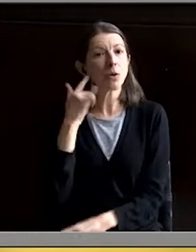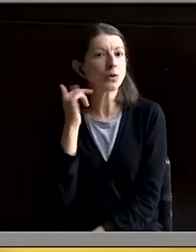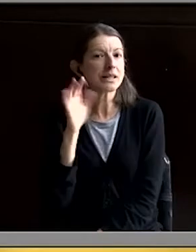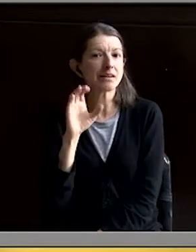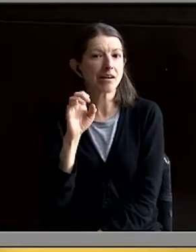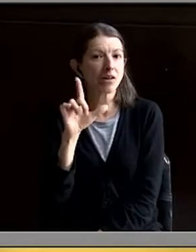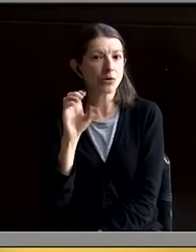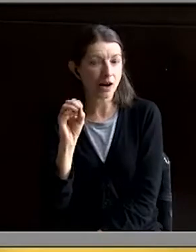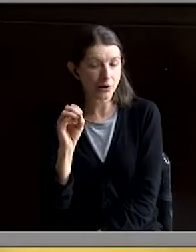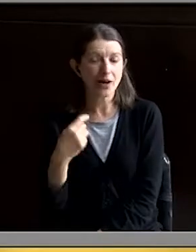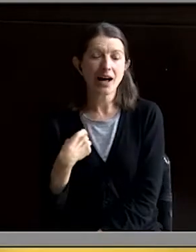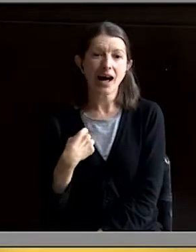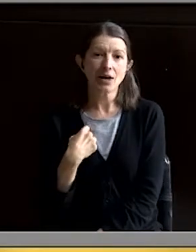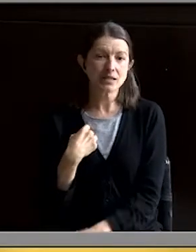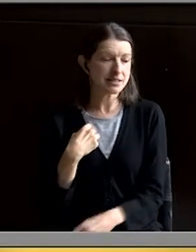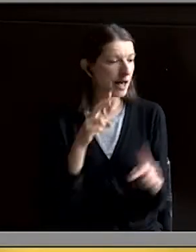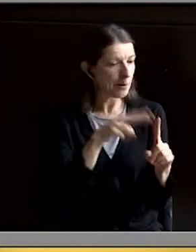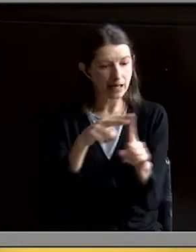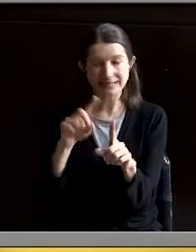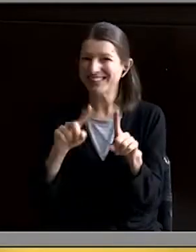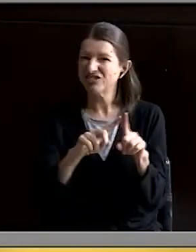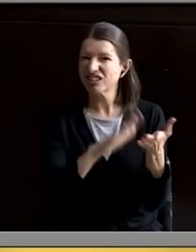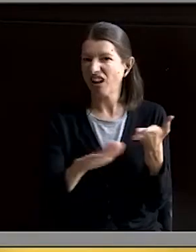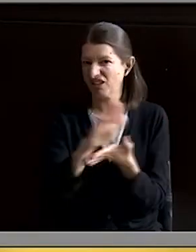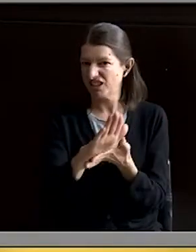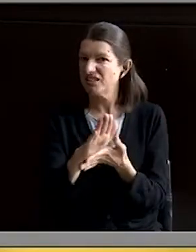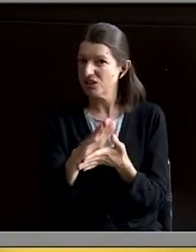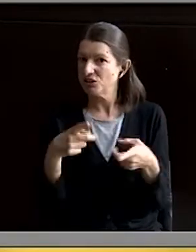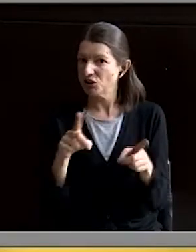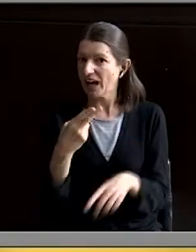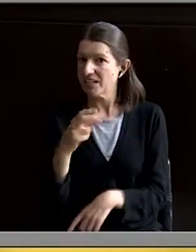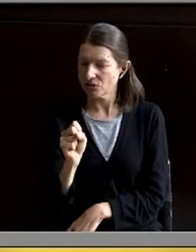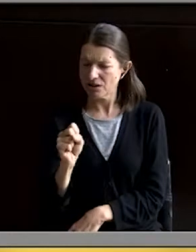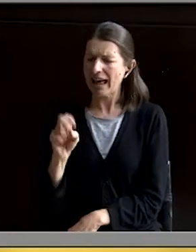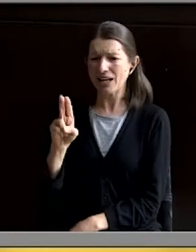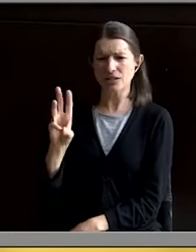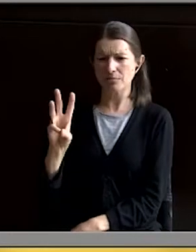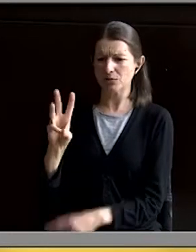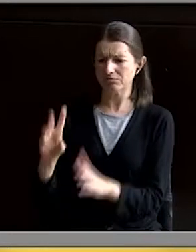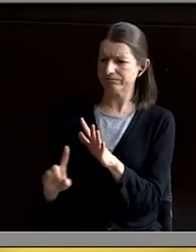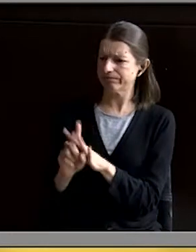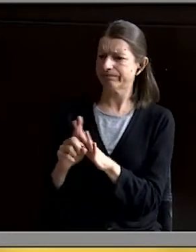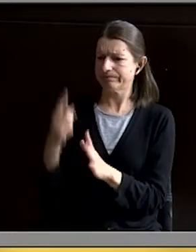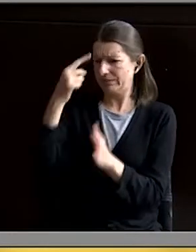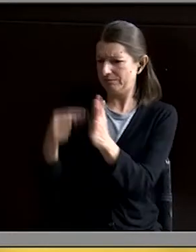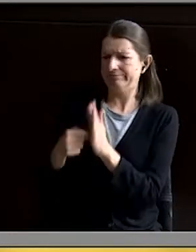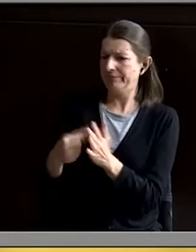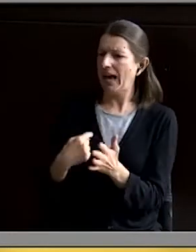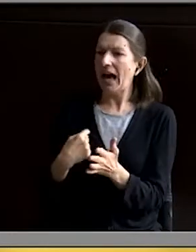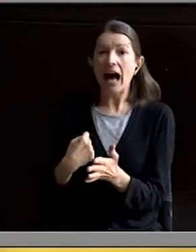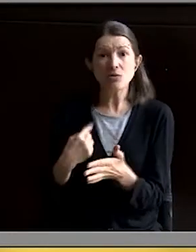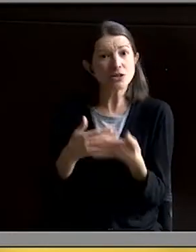and in high school I was touring and applying to colleges like most students were, and UW spoke to me. I chose UW not only due to its